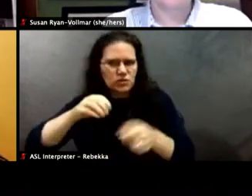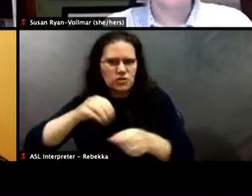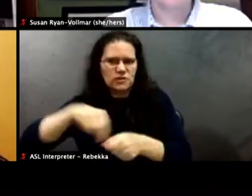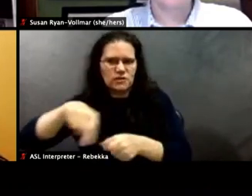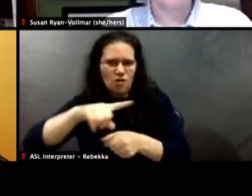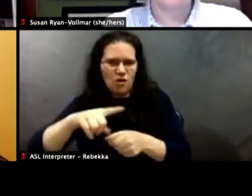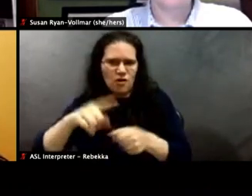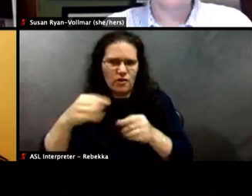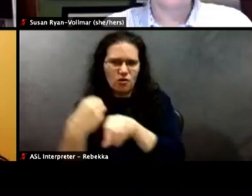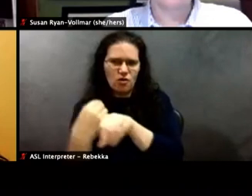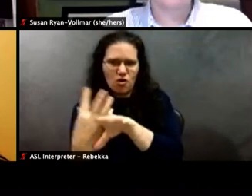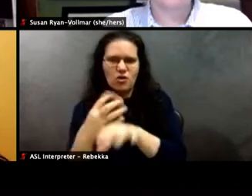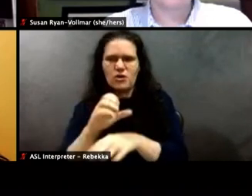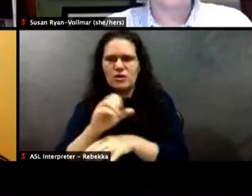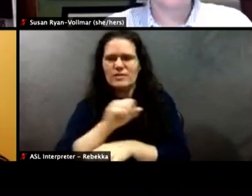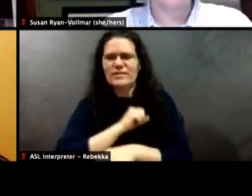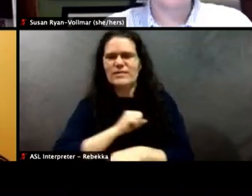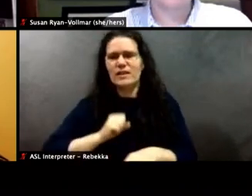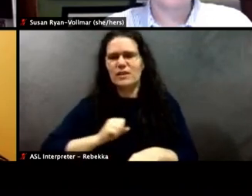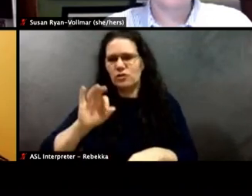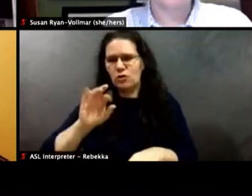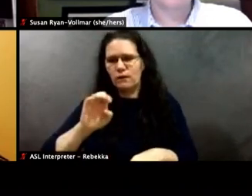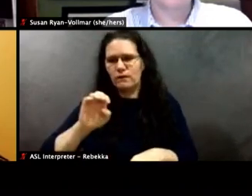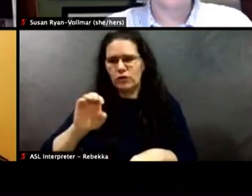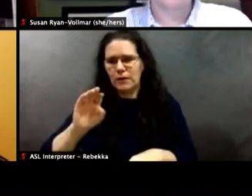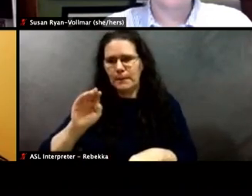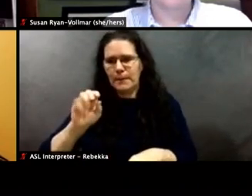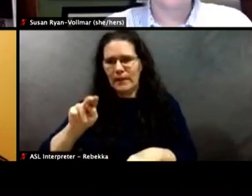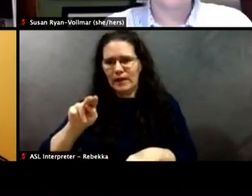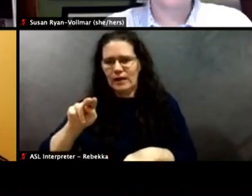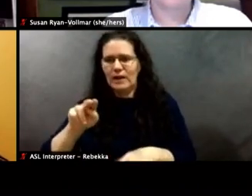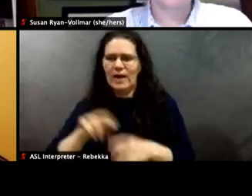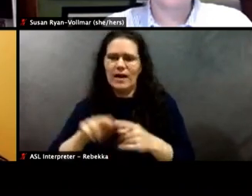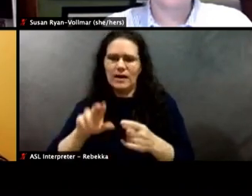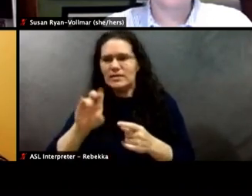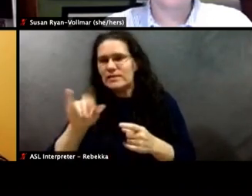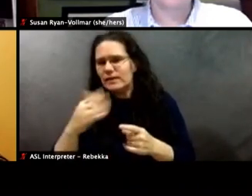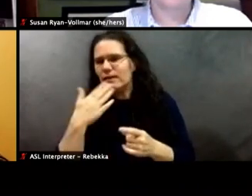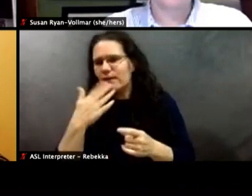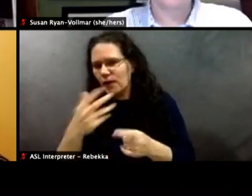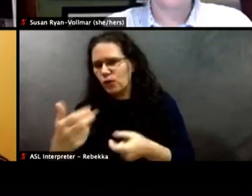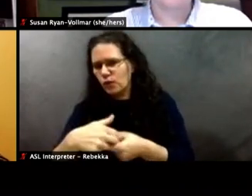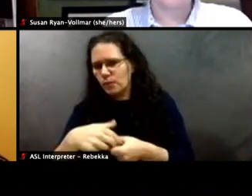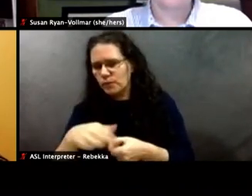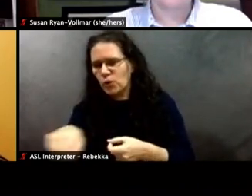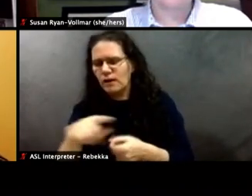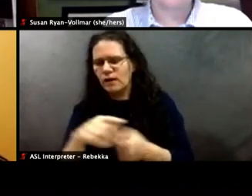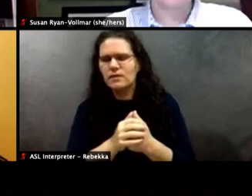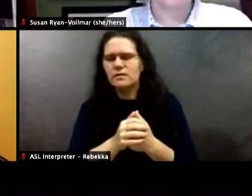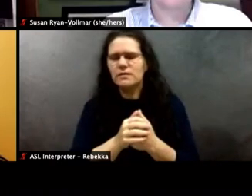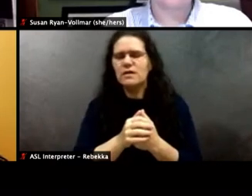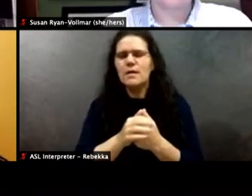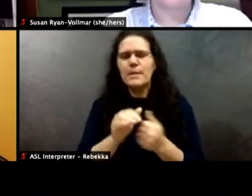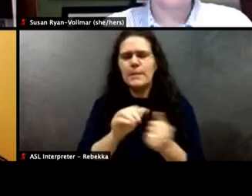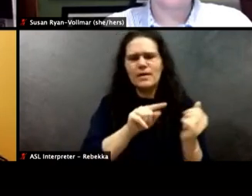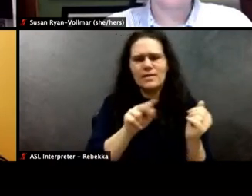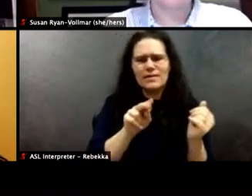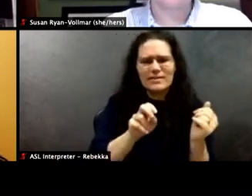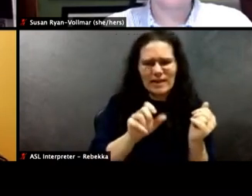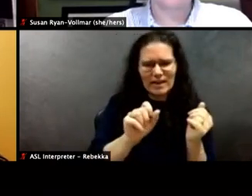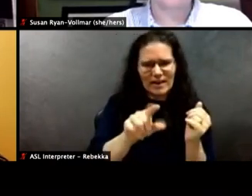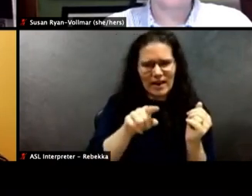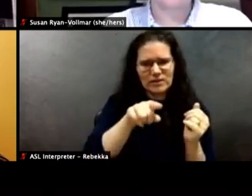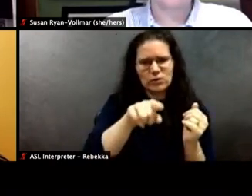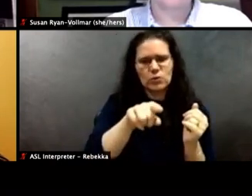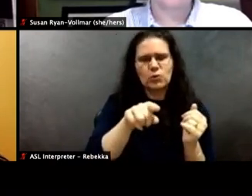Senator Friedman is on the call as well. So, Cindy, thank you for being on the call. Zane, what is what are you expecting